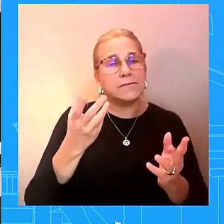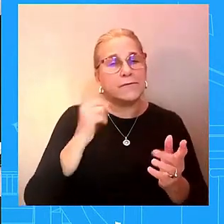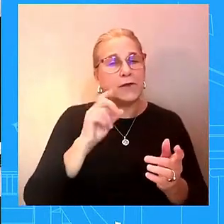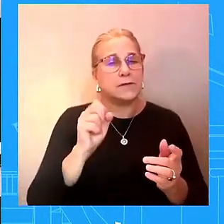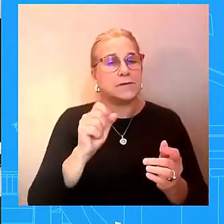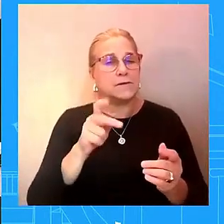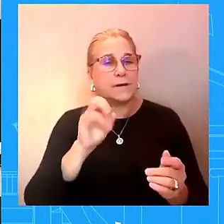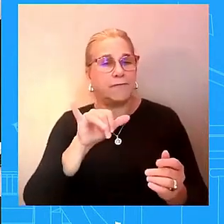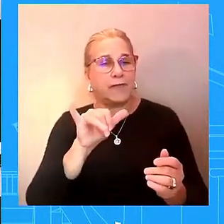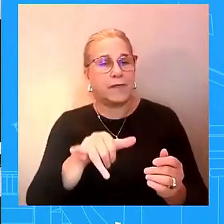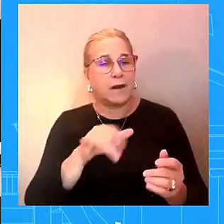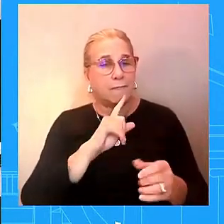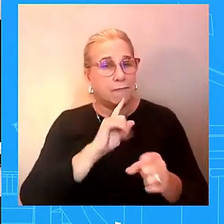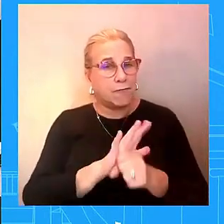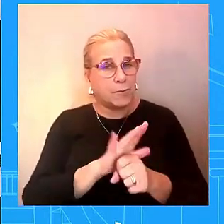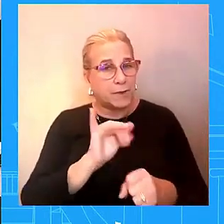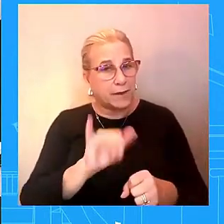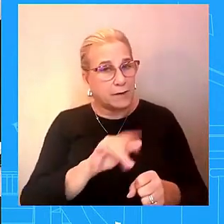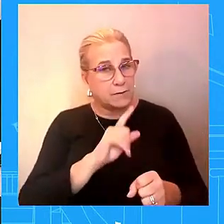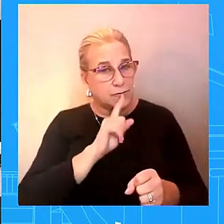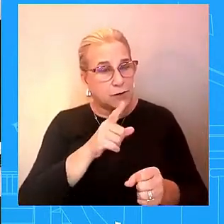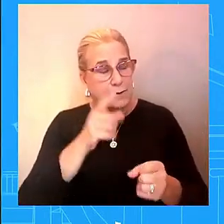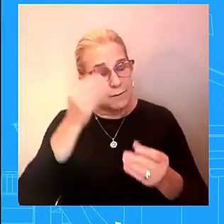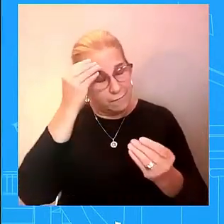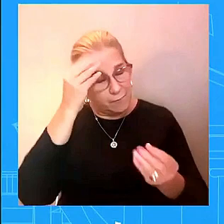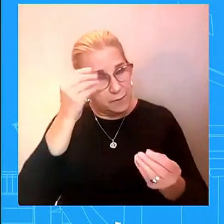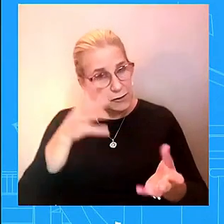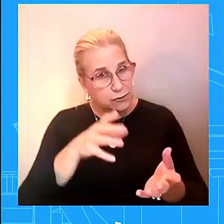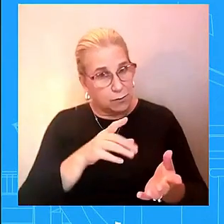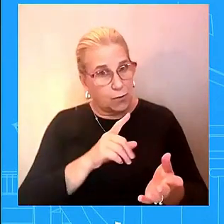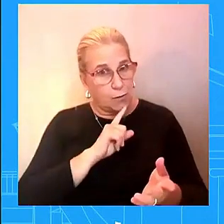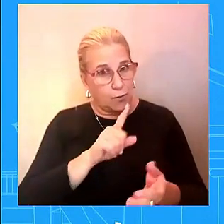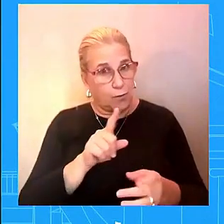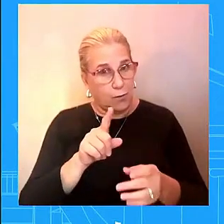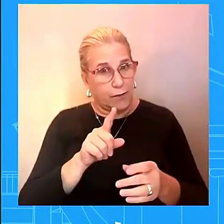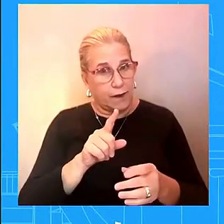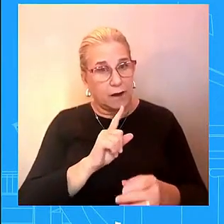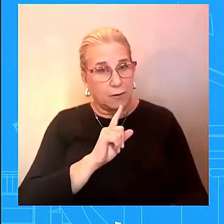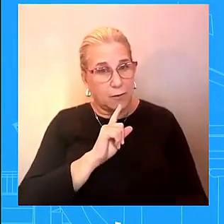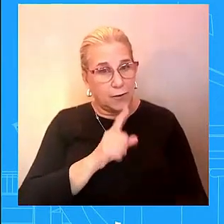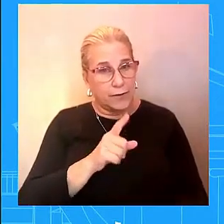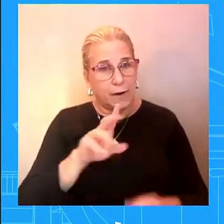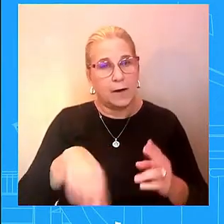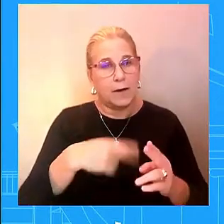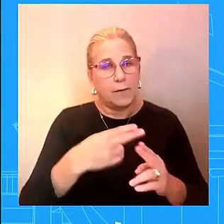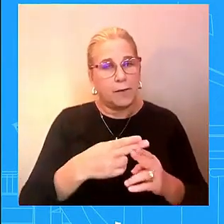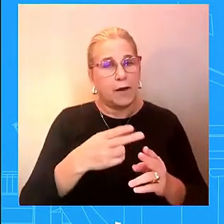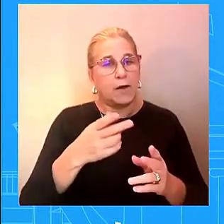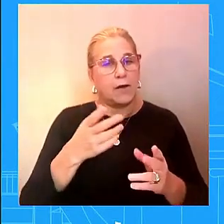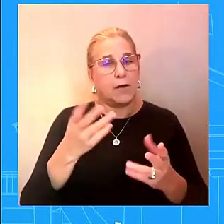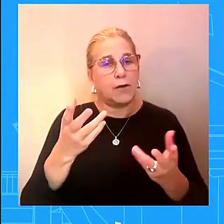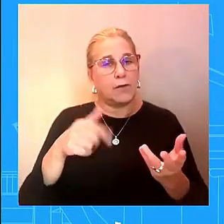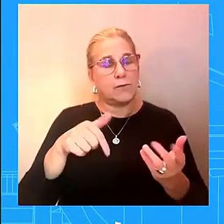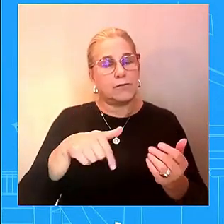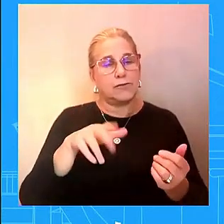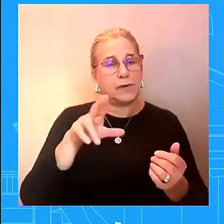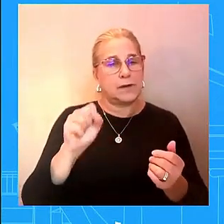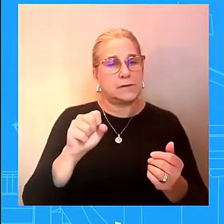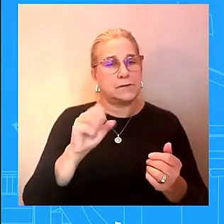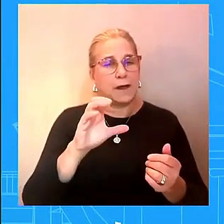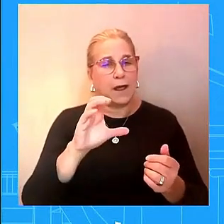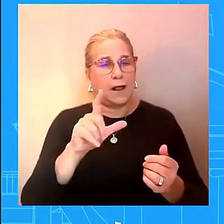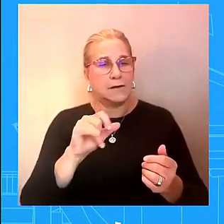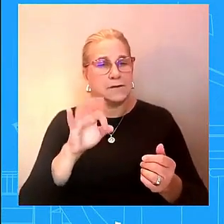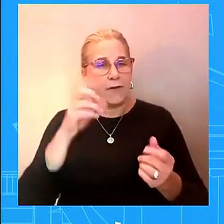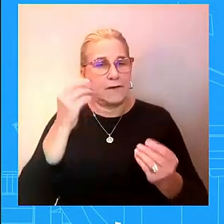do in fact include u.s classified look i appreciate the question we're like i said we're certainly aware of the reports we are